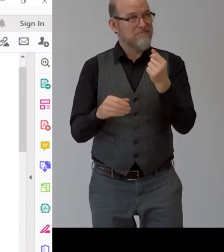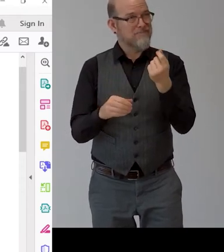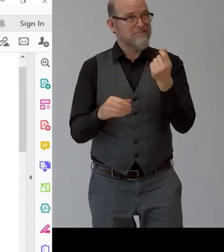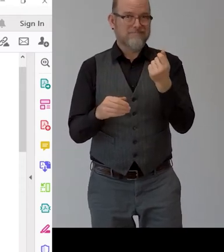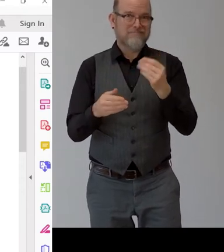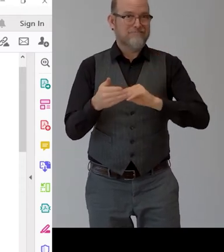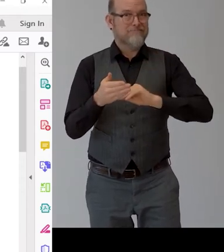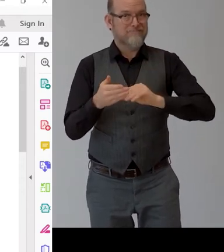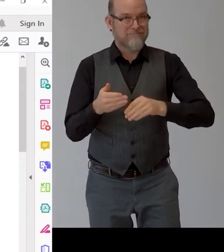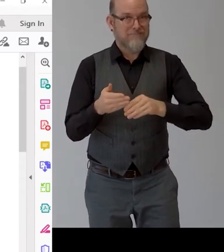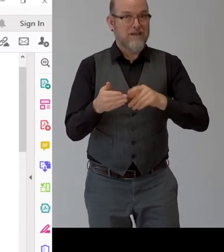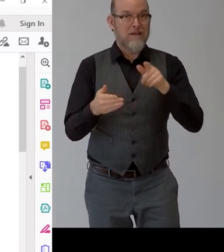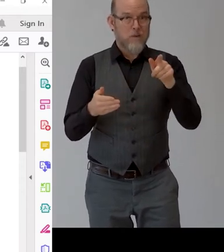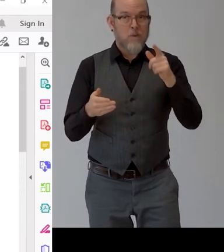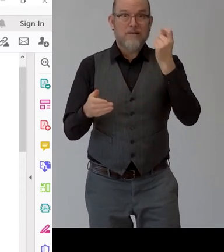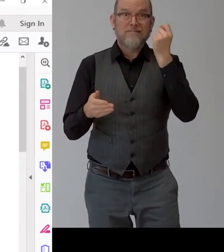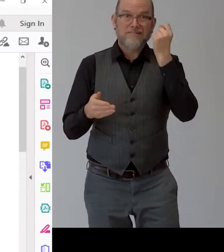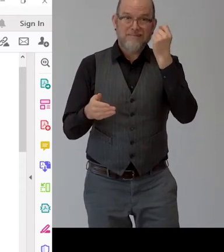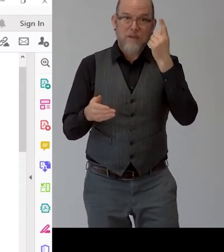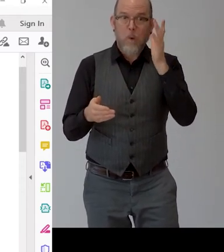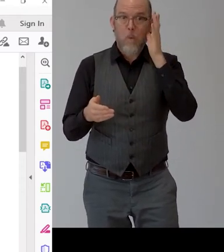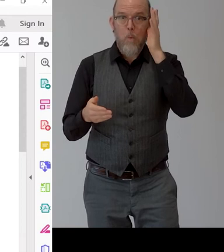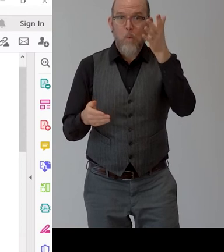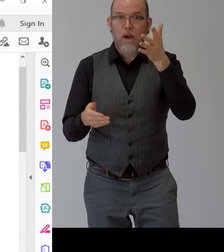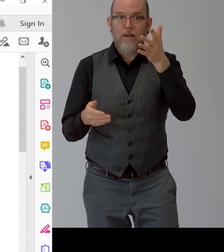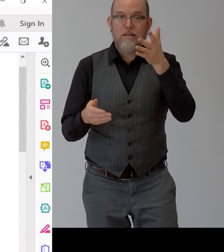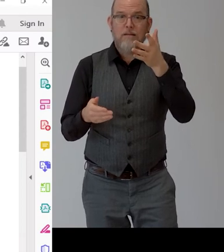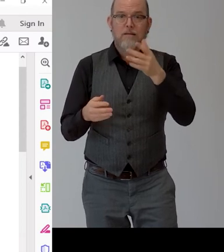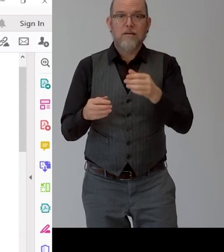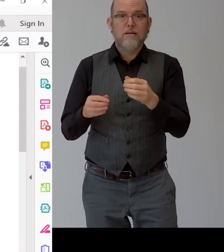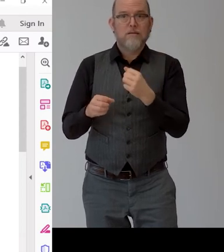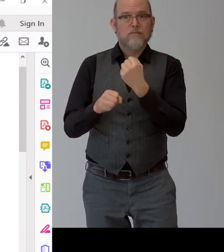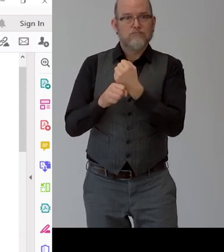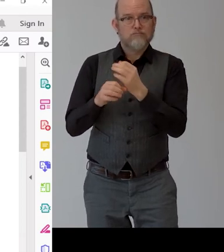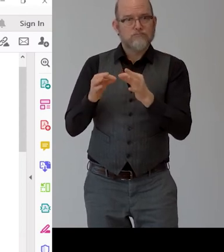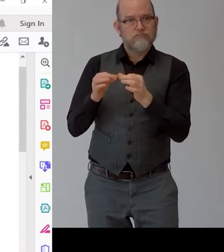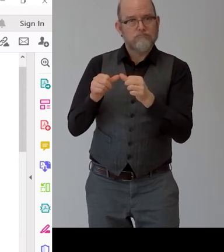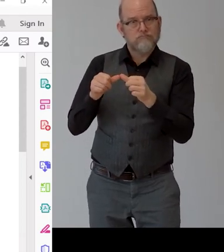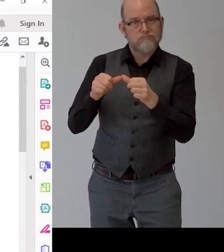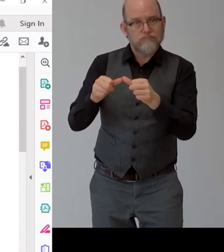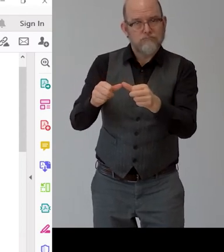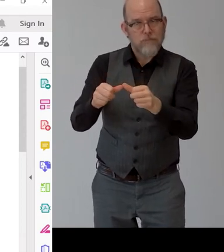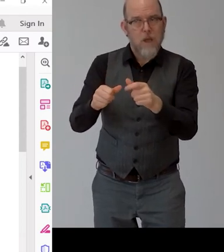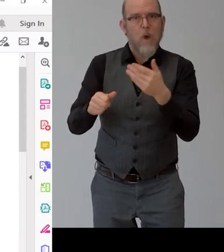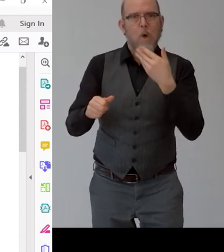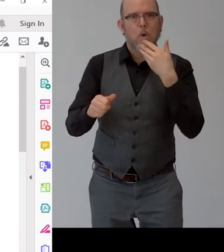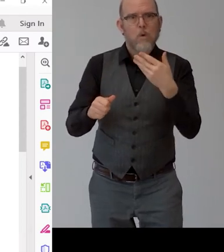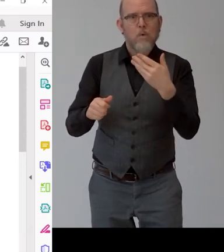or she will faithfully be and to the best of their what